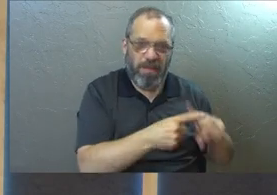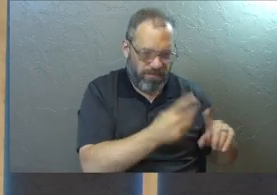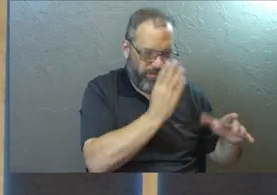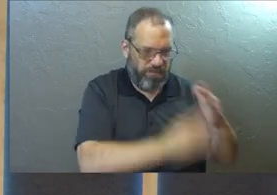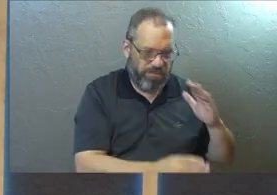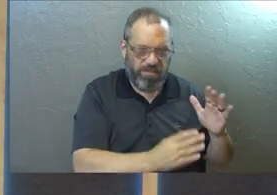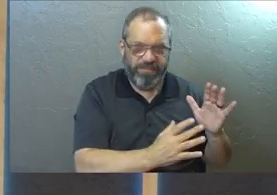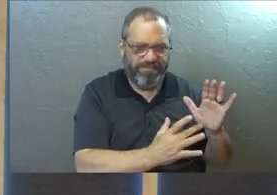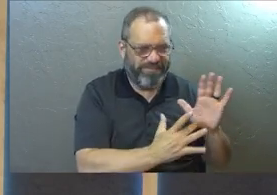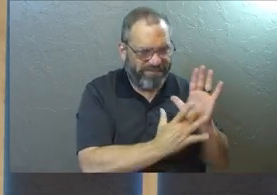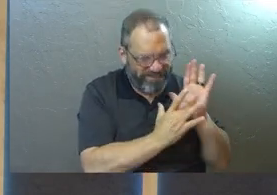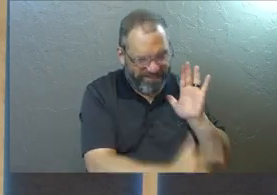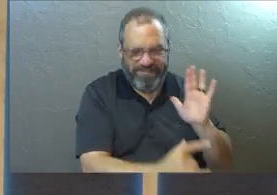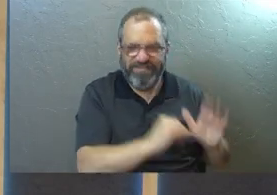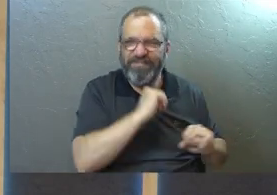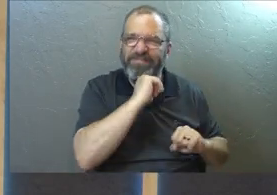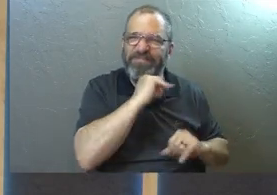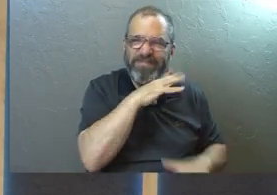Treated me like dirt.